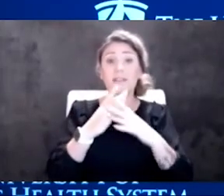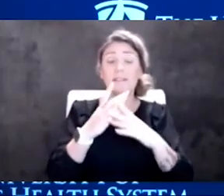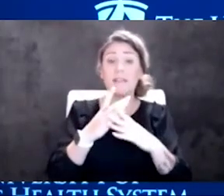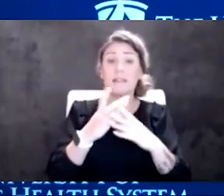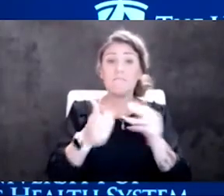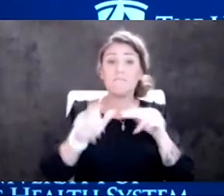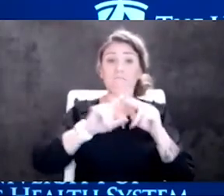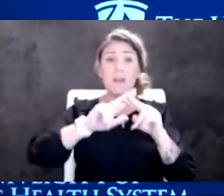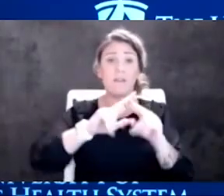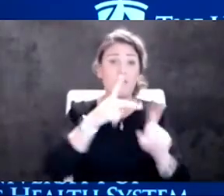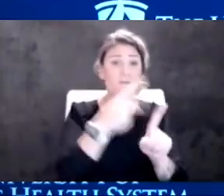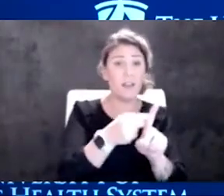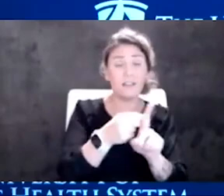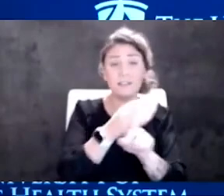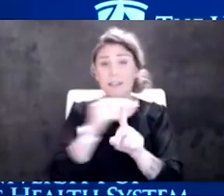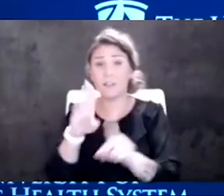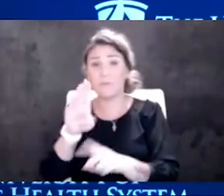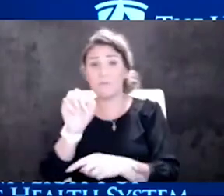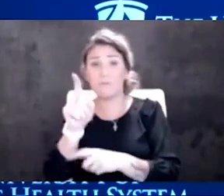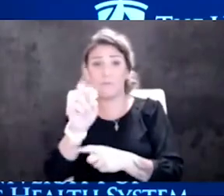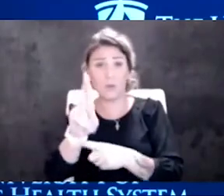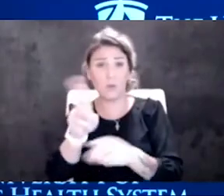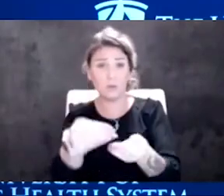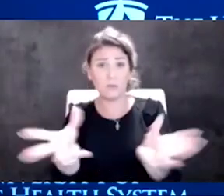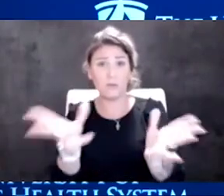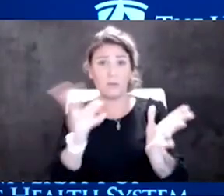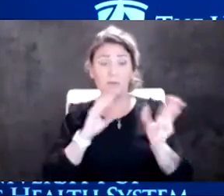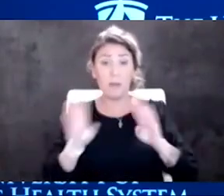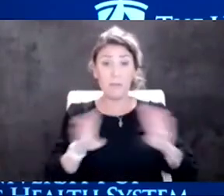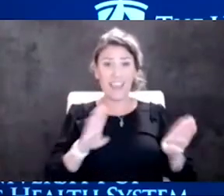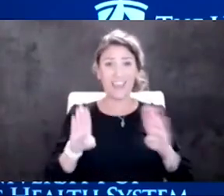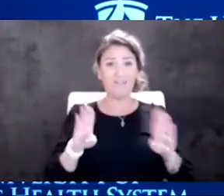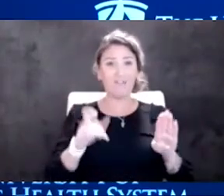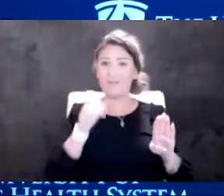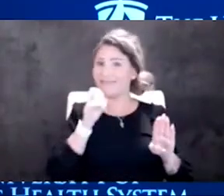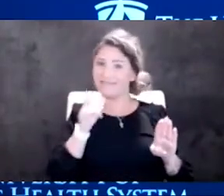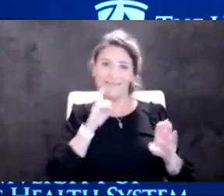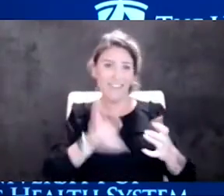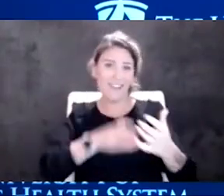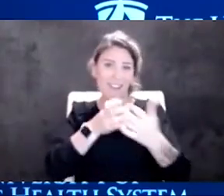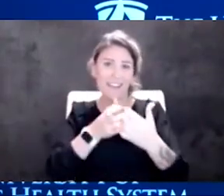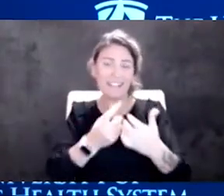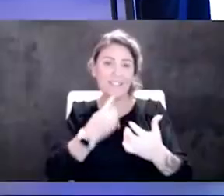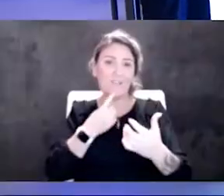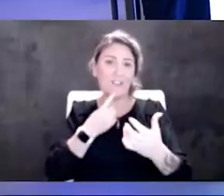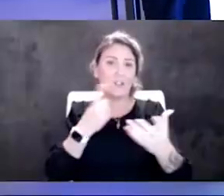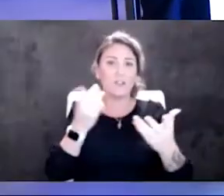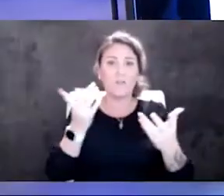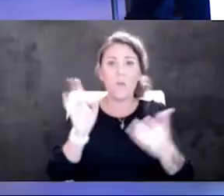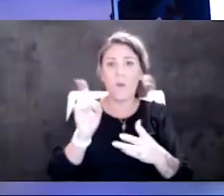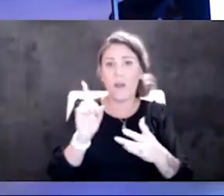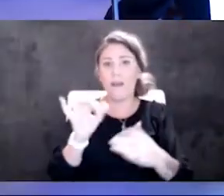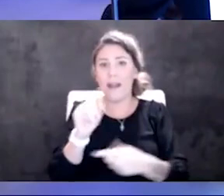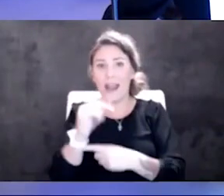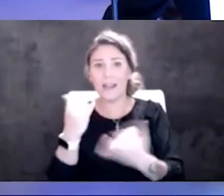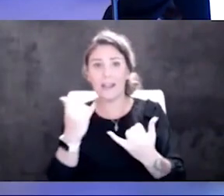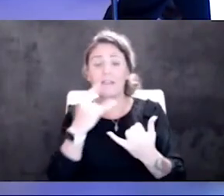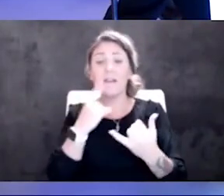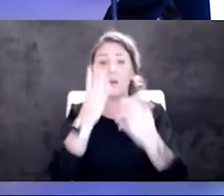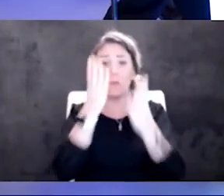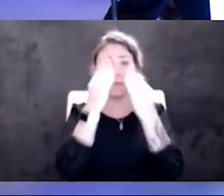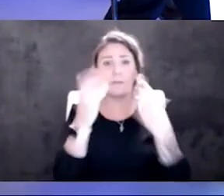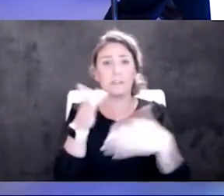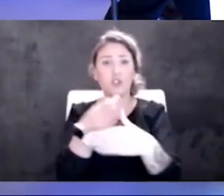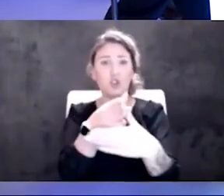given because our behaviors are not matching the severity of where we are right now. Can I, I want to tell you, share something that actually was